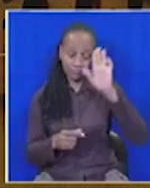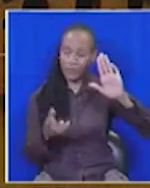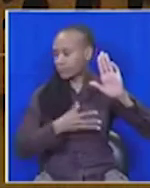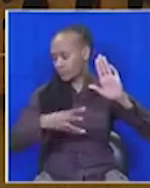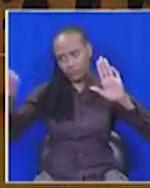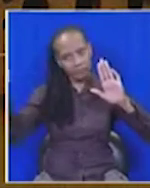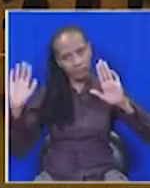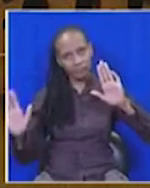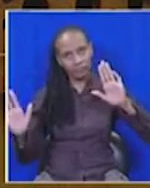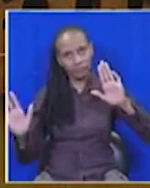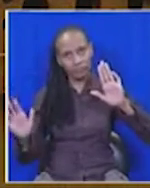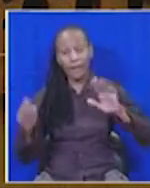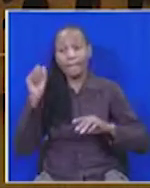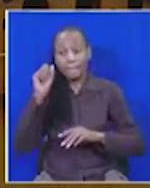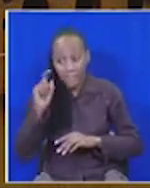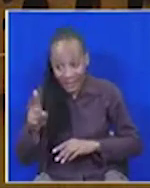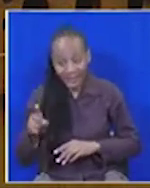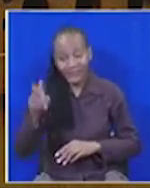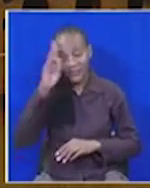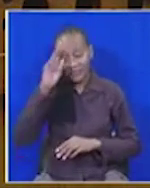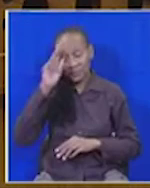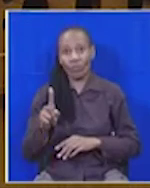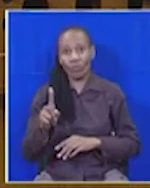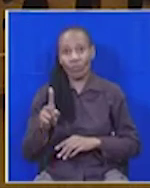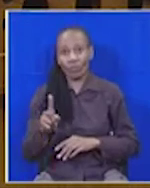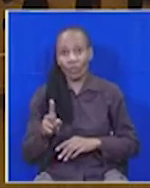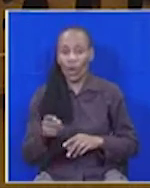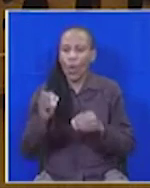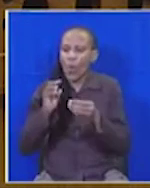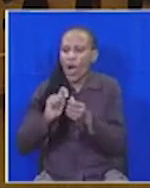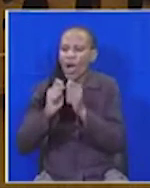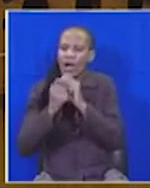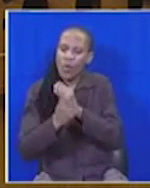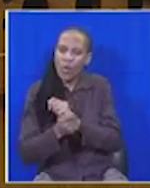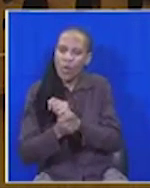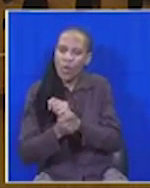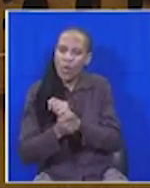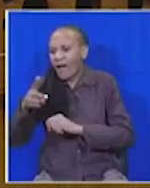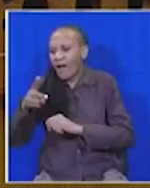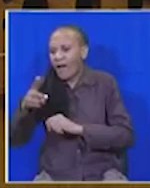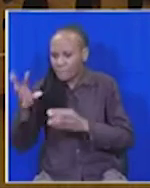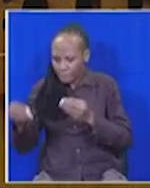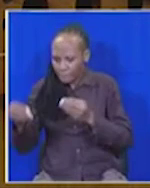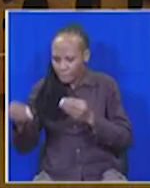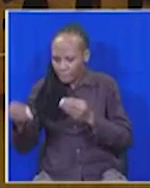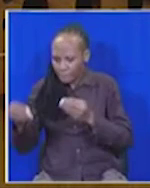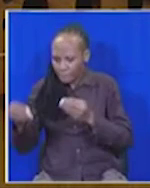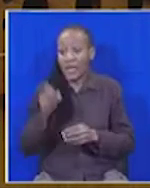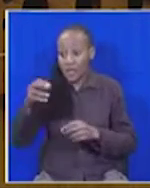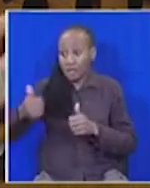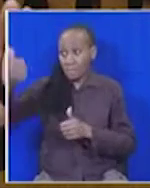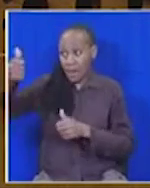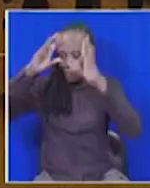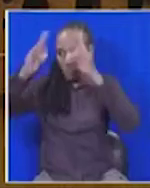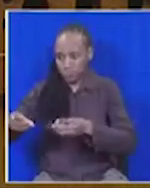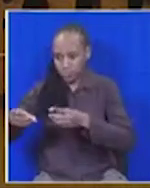the field of play. But we must put in place some sort of review mechanism to review some of the decisions of the presiding officers.